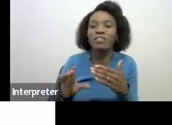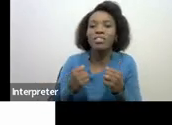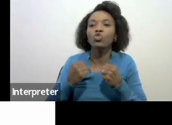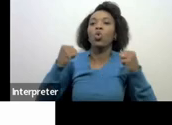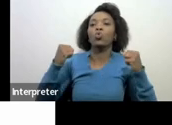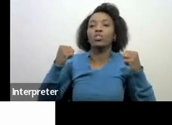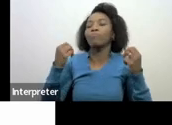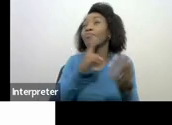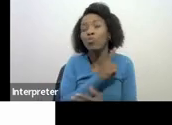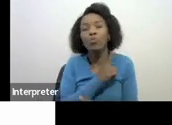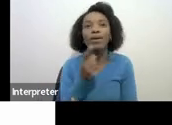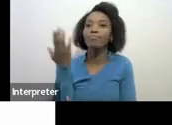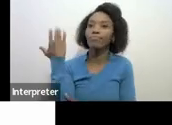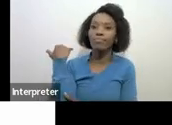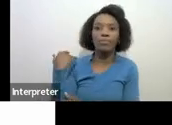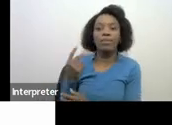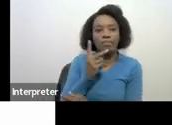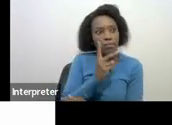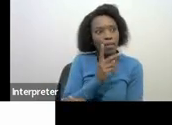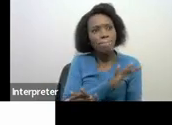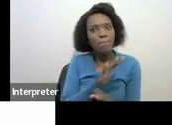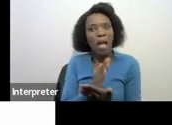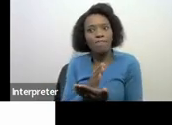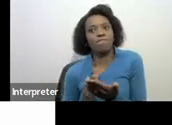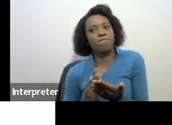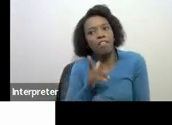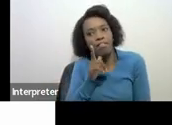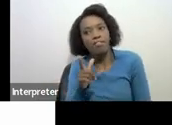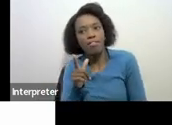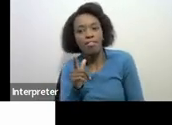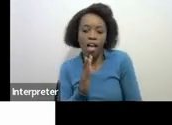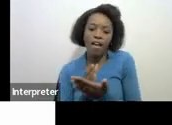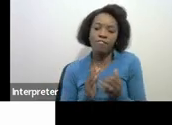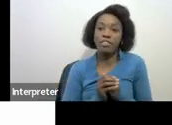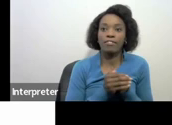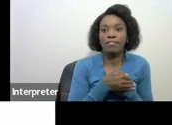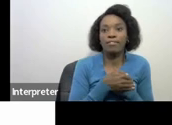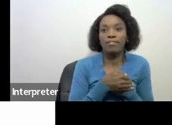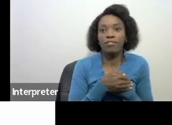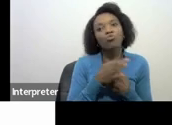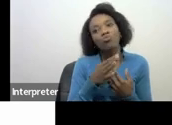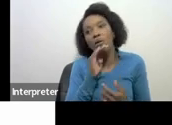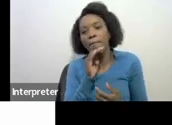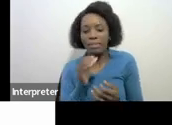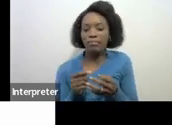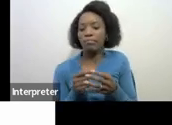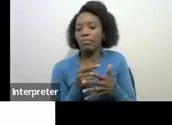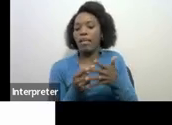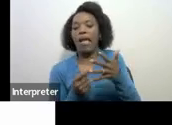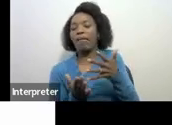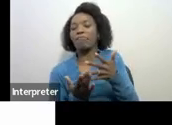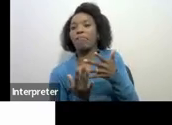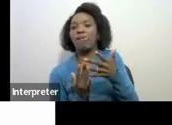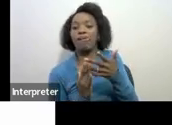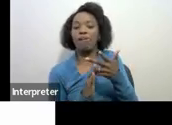seen a lot of partial disclosure coming in our way someone comes and just give us a small portion wants to regularize